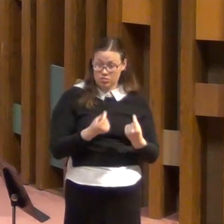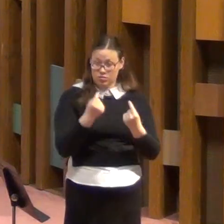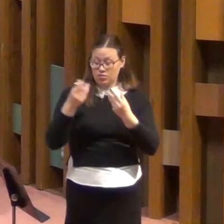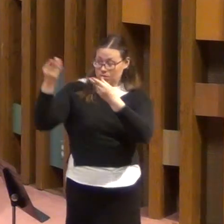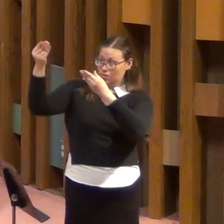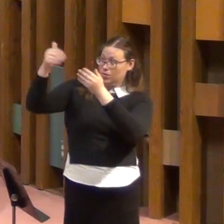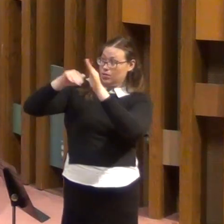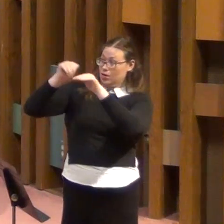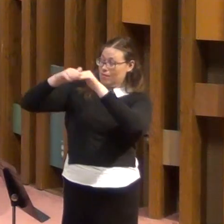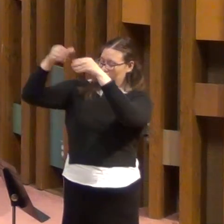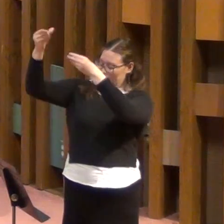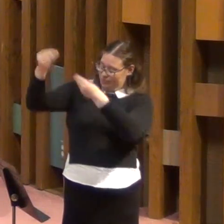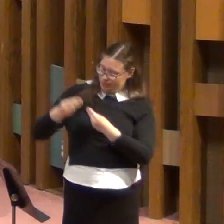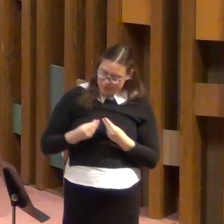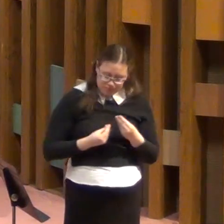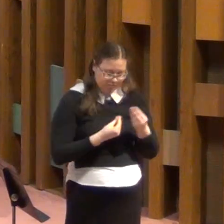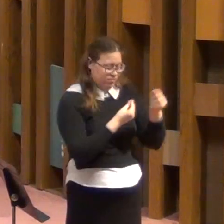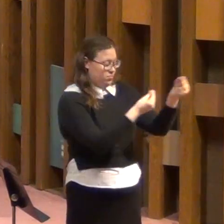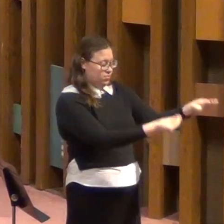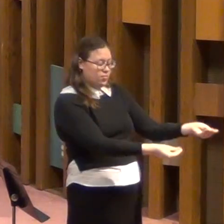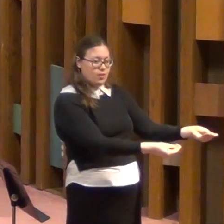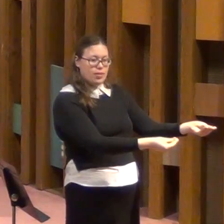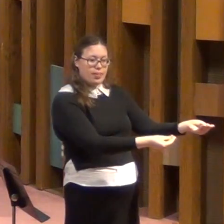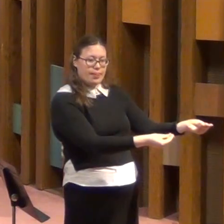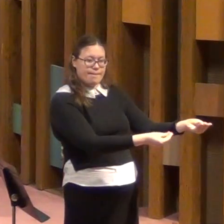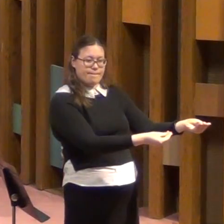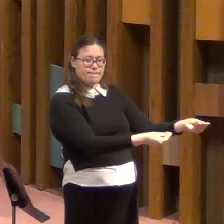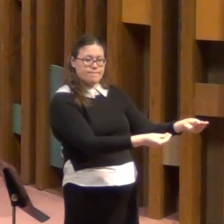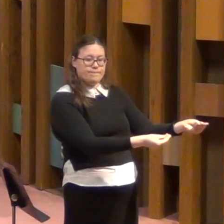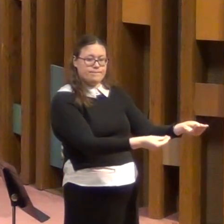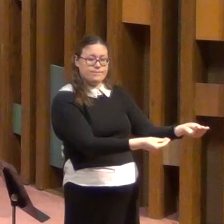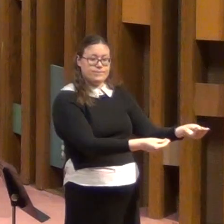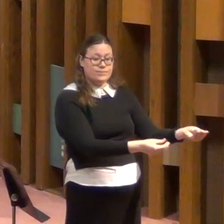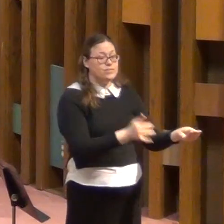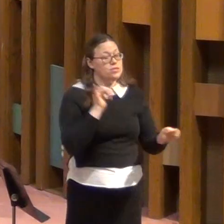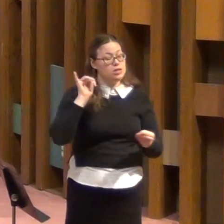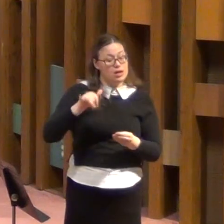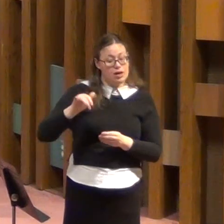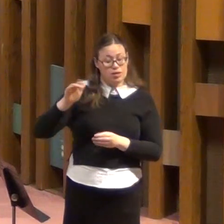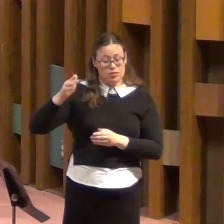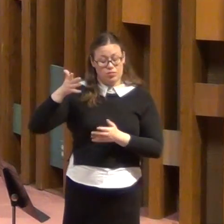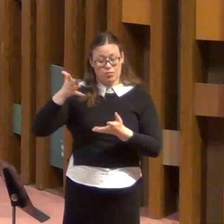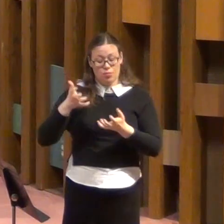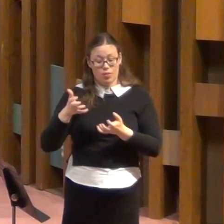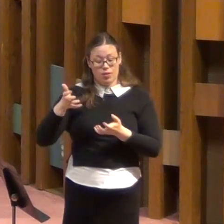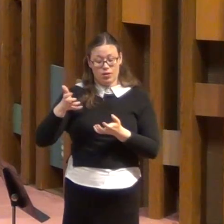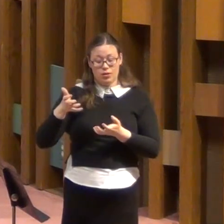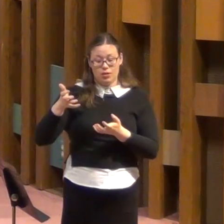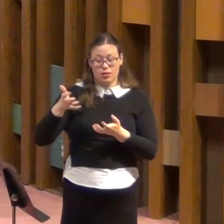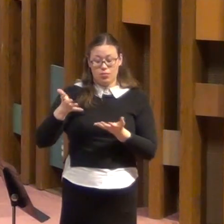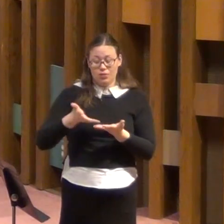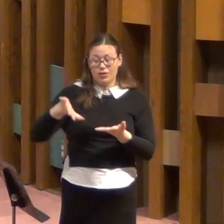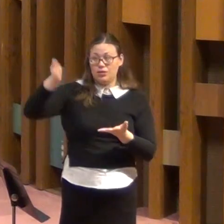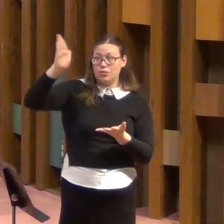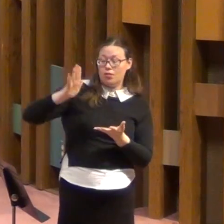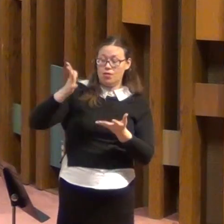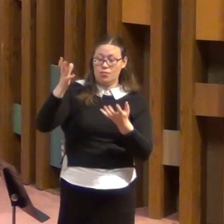receiving comfort is what God's people are all about.